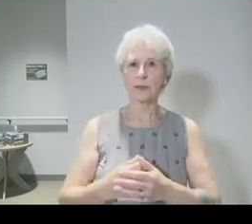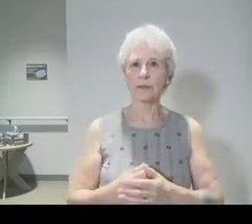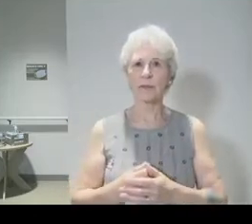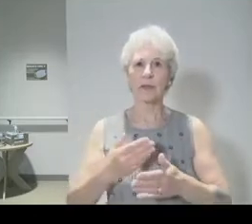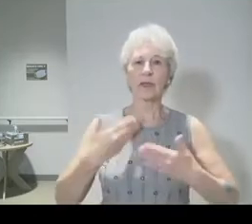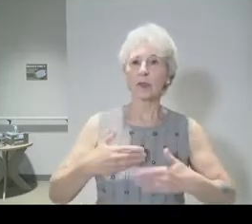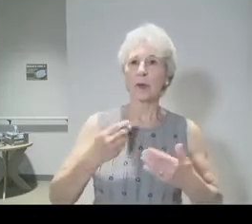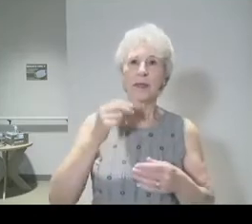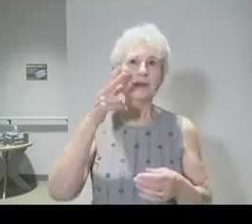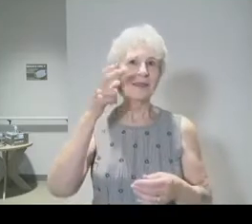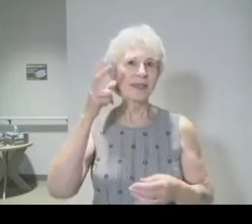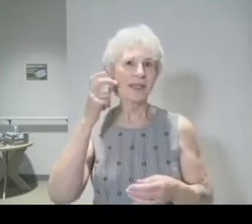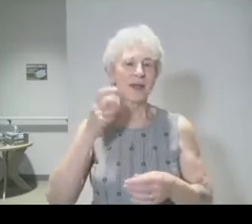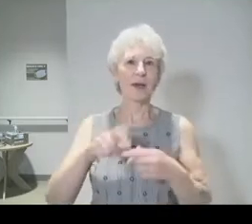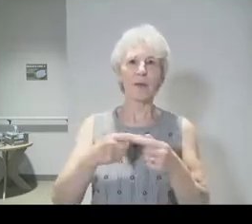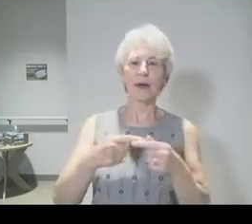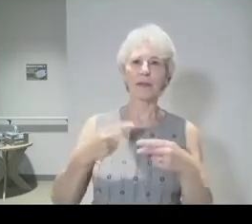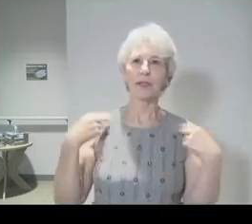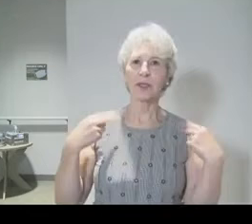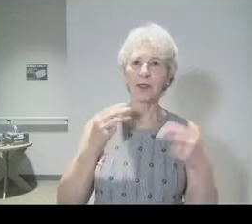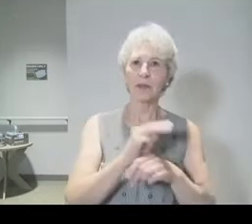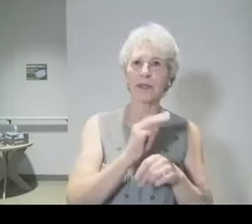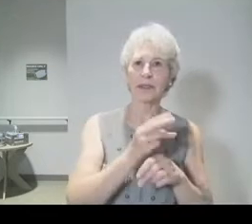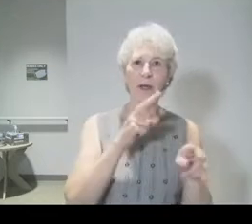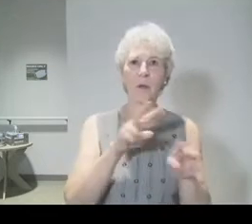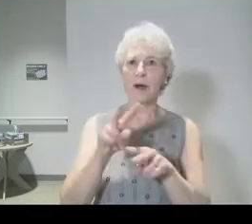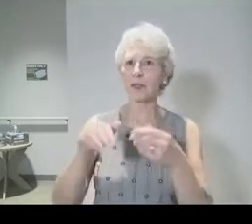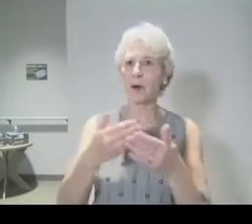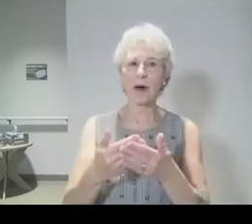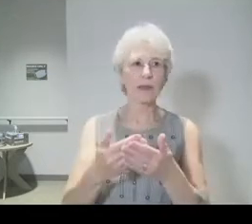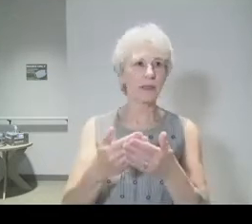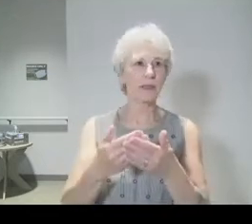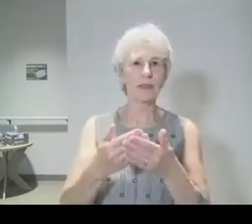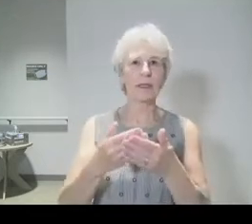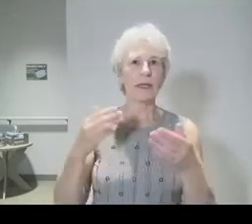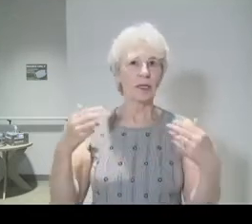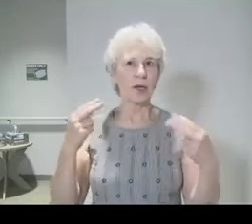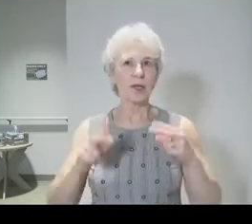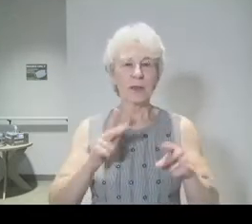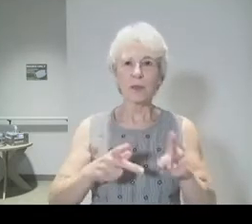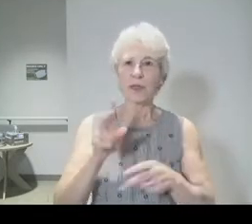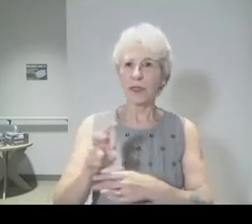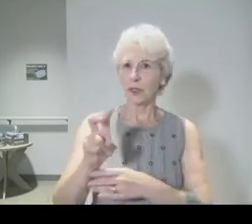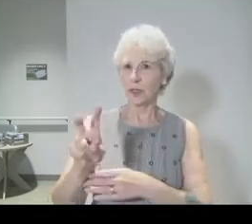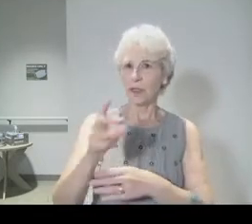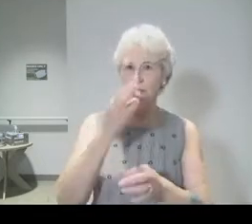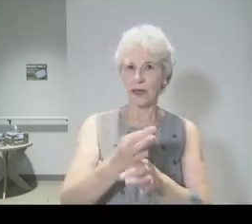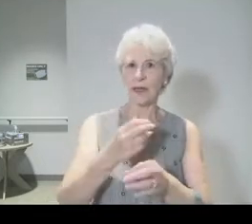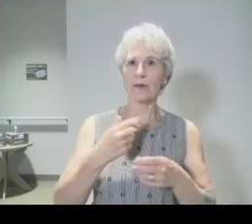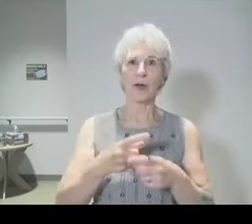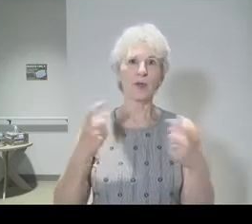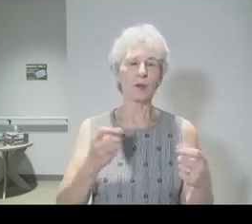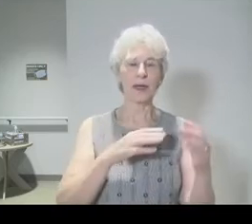a joy to hear from the youth ministry and to watch all these young people in their journey of faith. And I have great hope for the next generation in